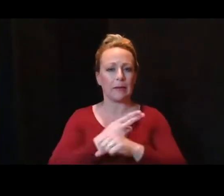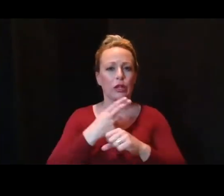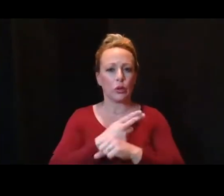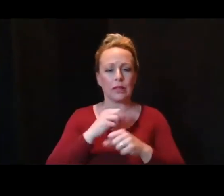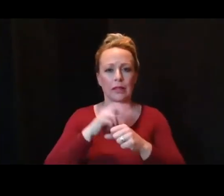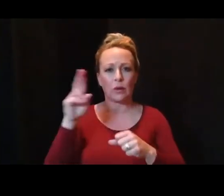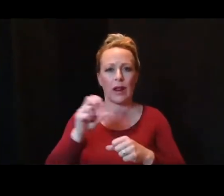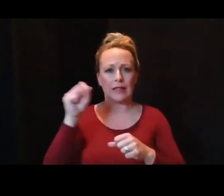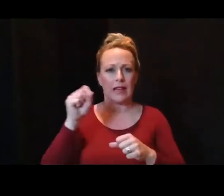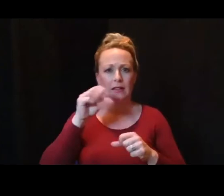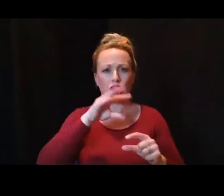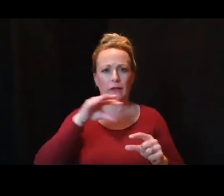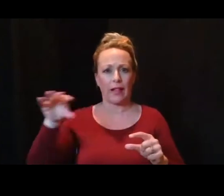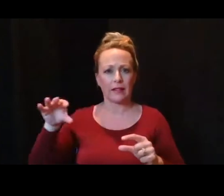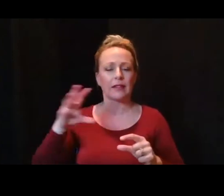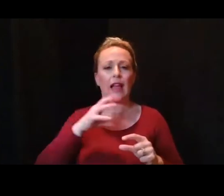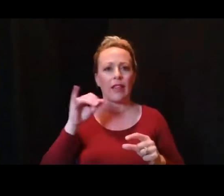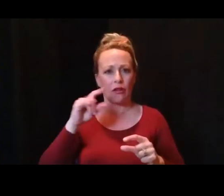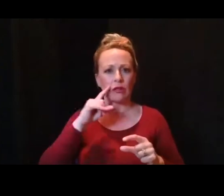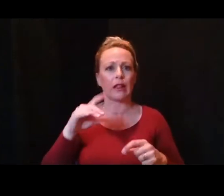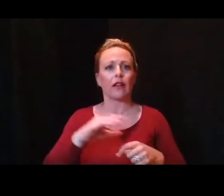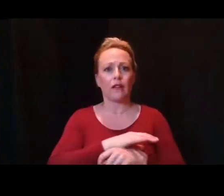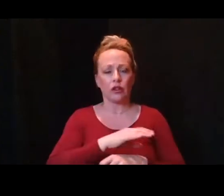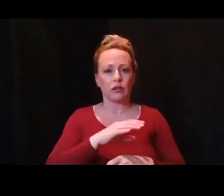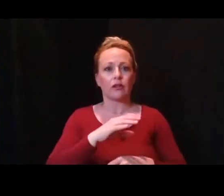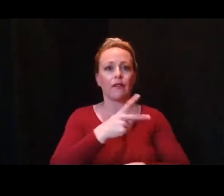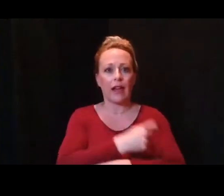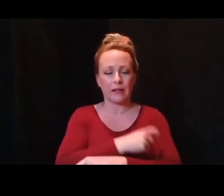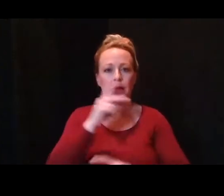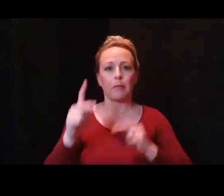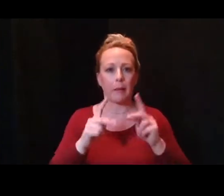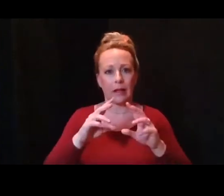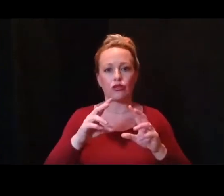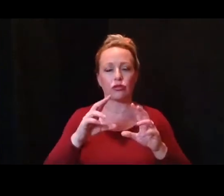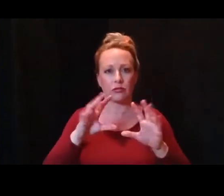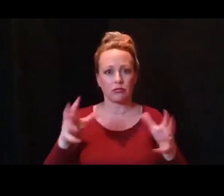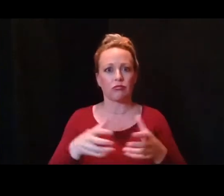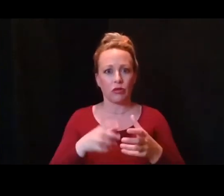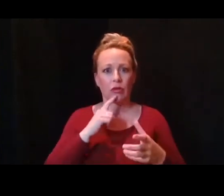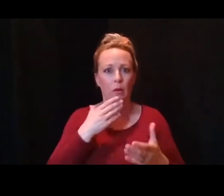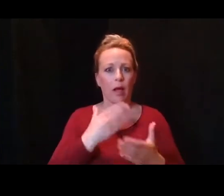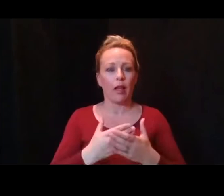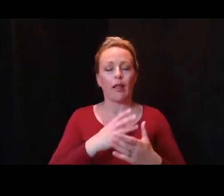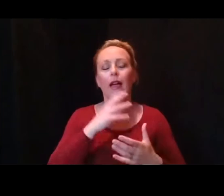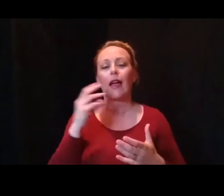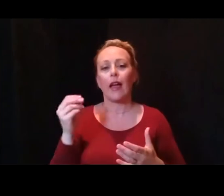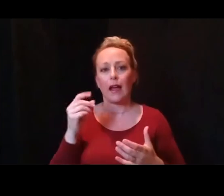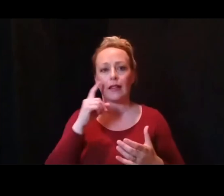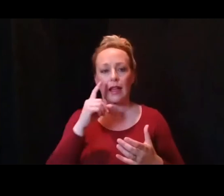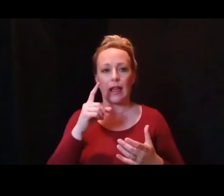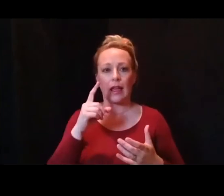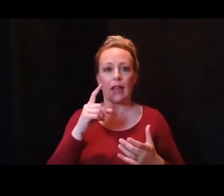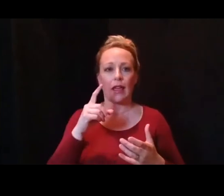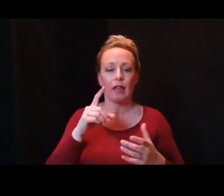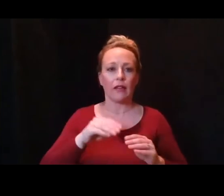variety, that really cover vaccinated populations very, very well. And they all then feed into VAERS, the